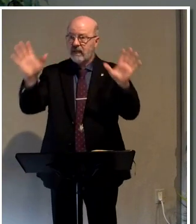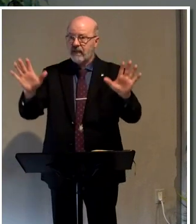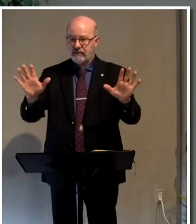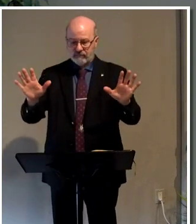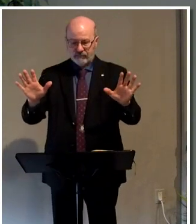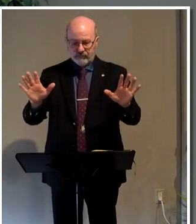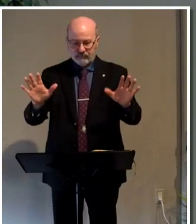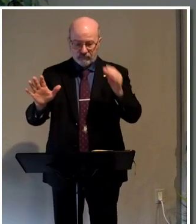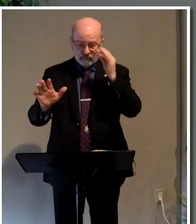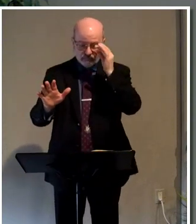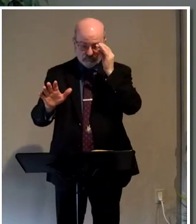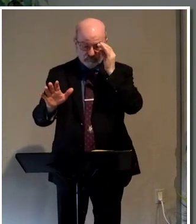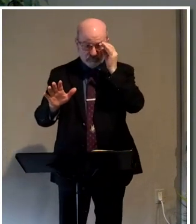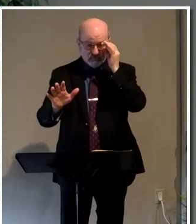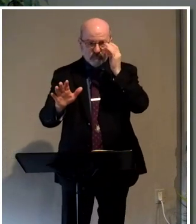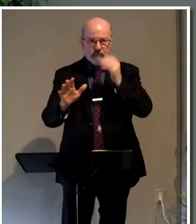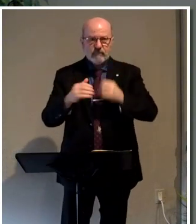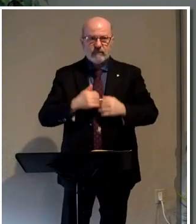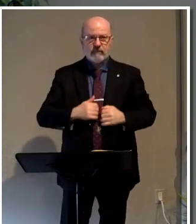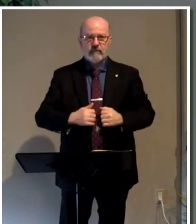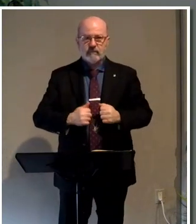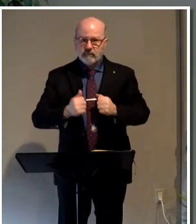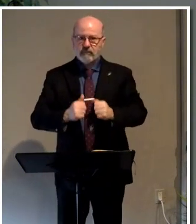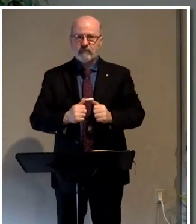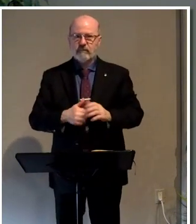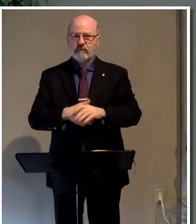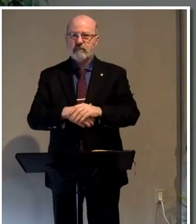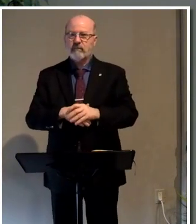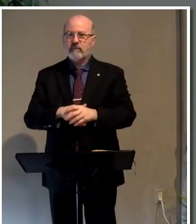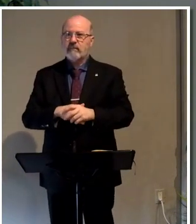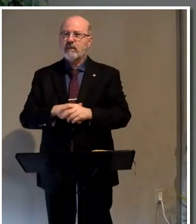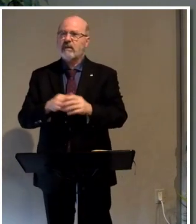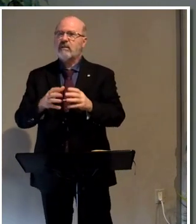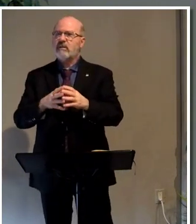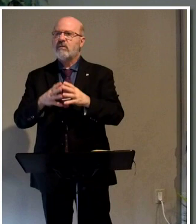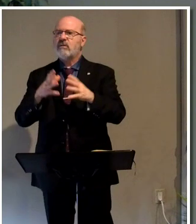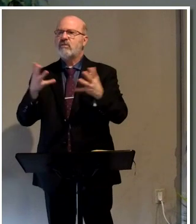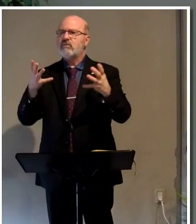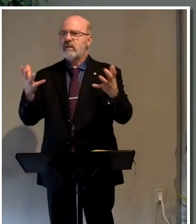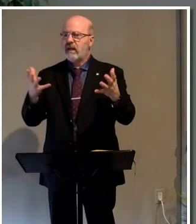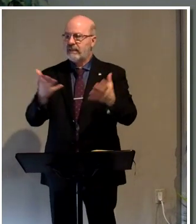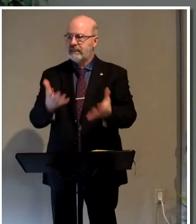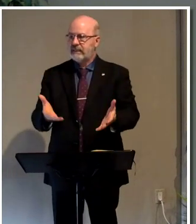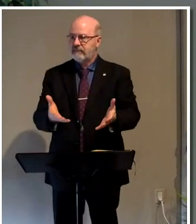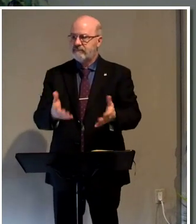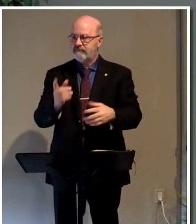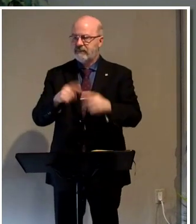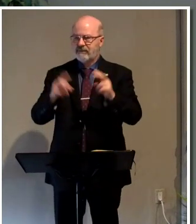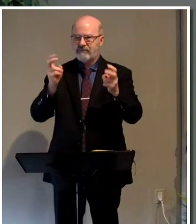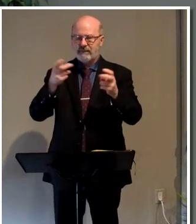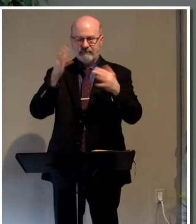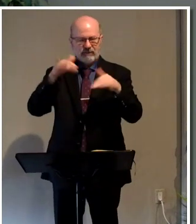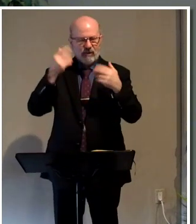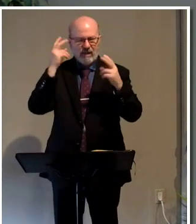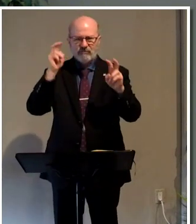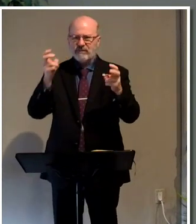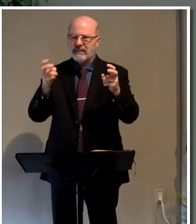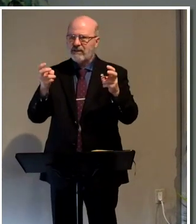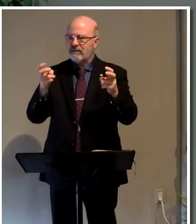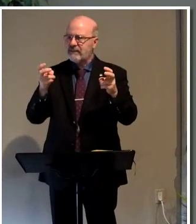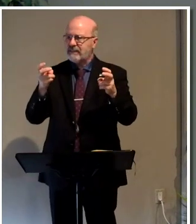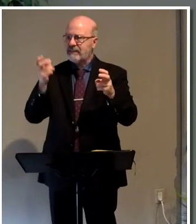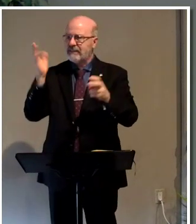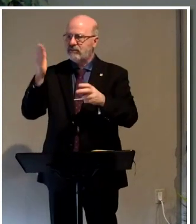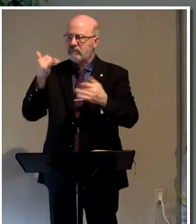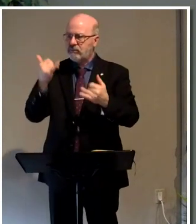light. So that there's a lot in this part. In fact, I couldn't even title it. I didn't know how to title the